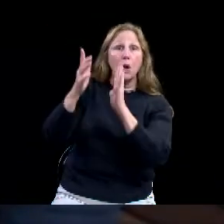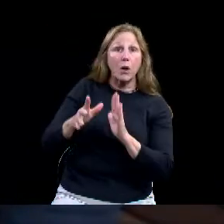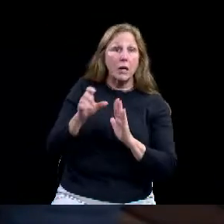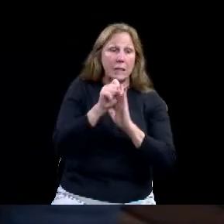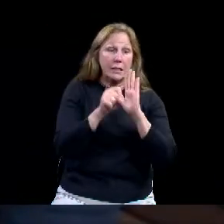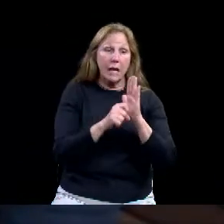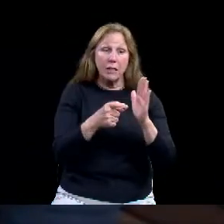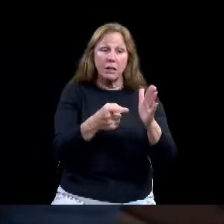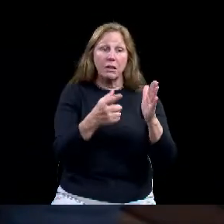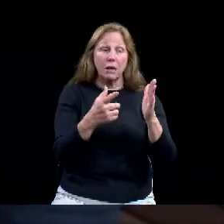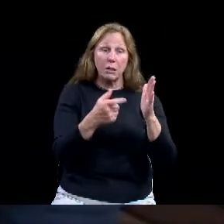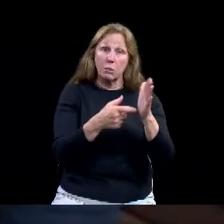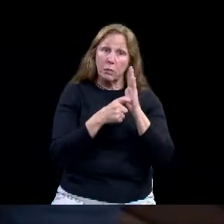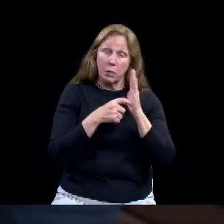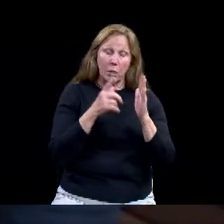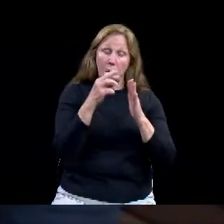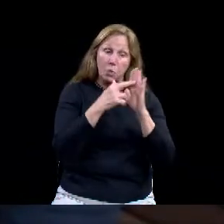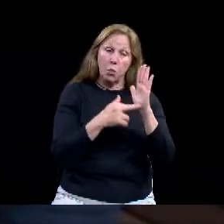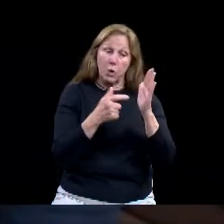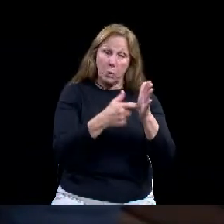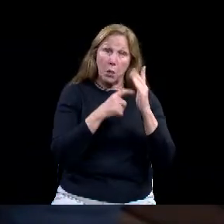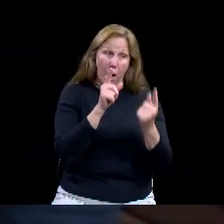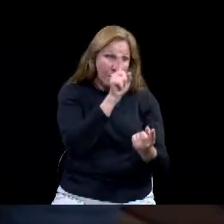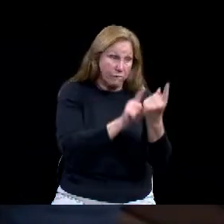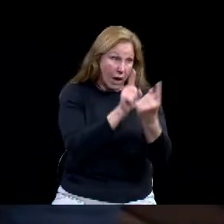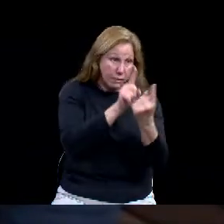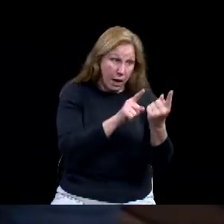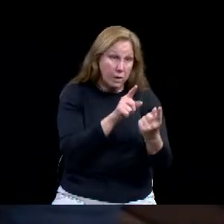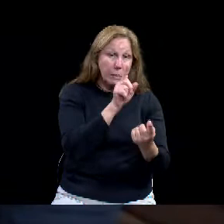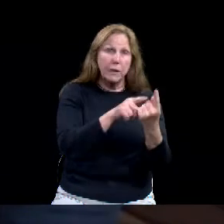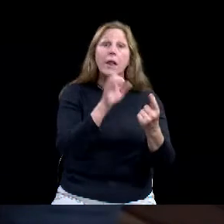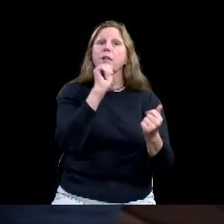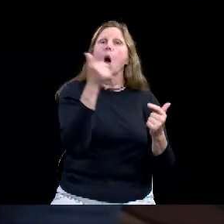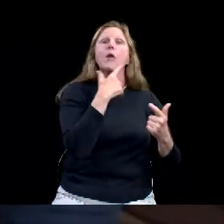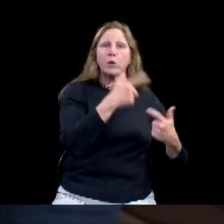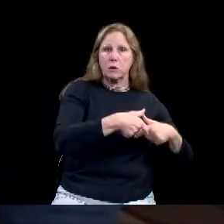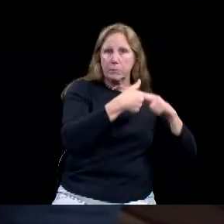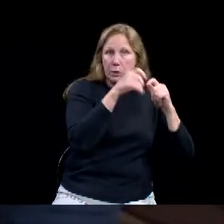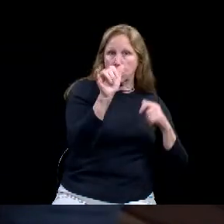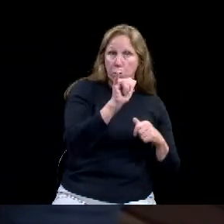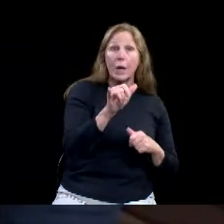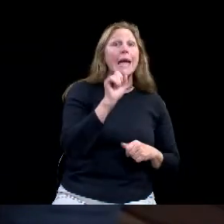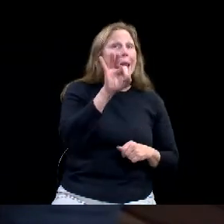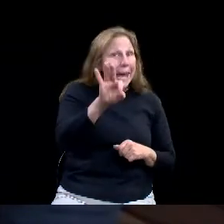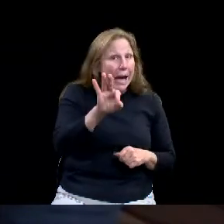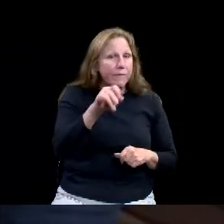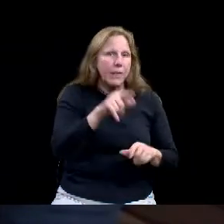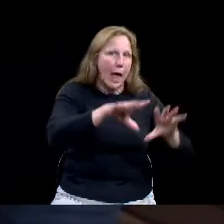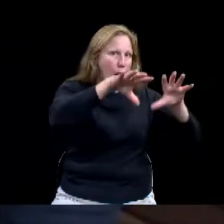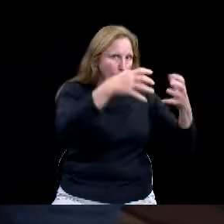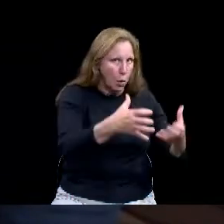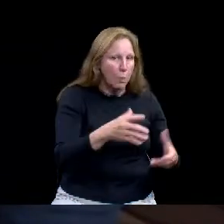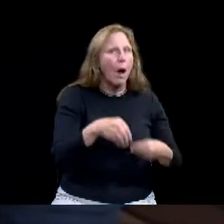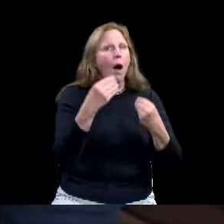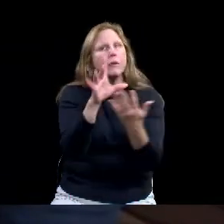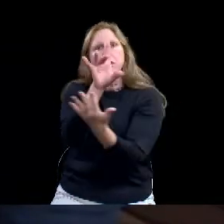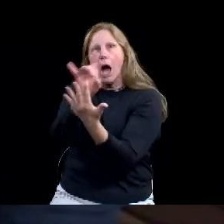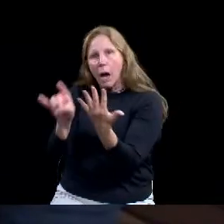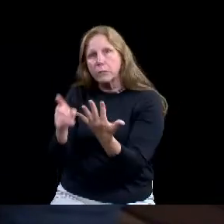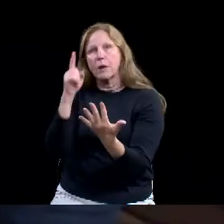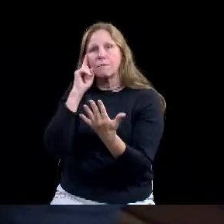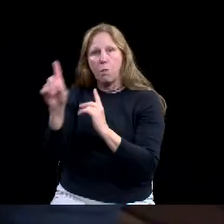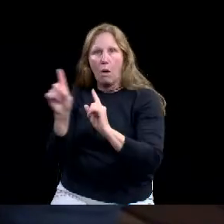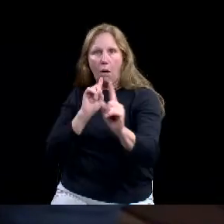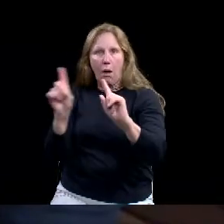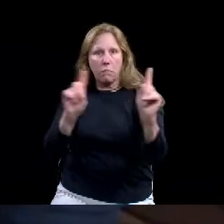body offers alternative methods of communications with their public officials. This includes public comment on agenda items. In an effort to